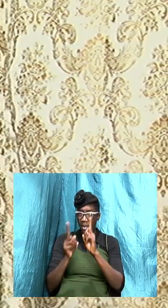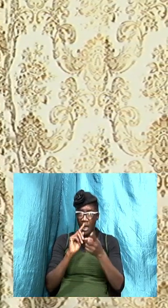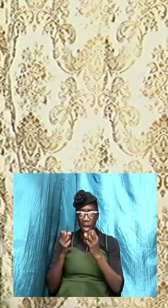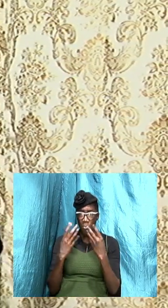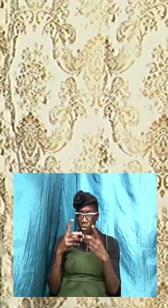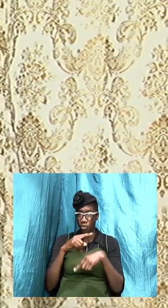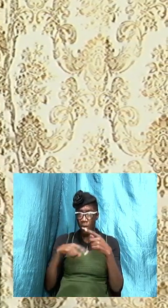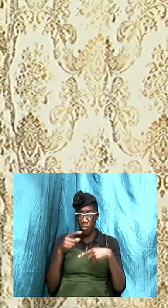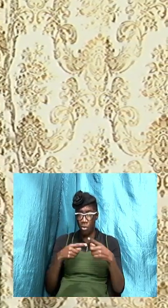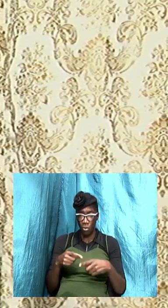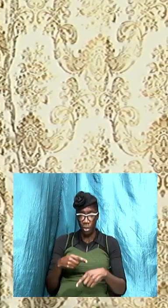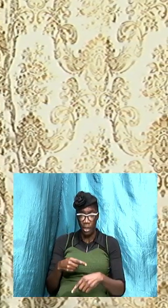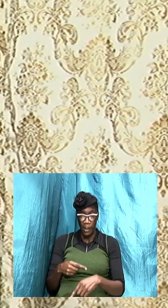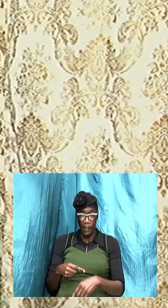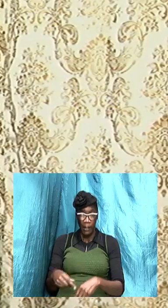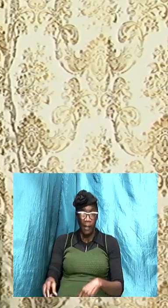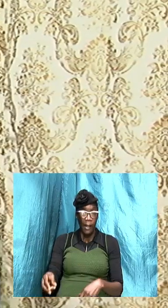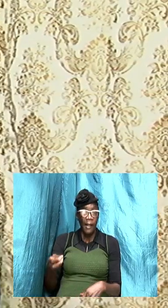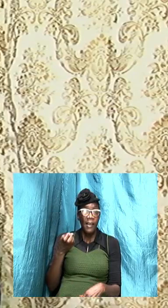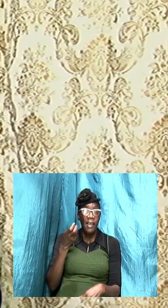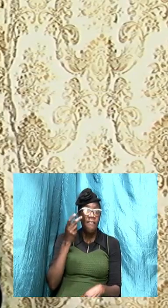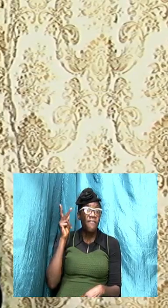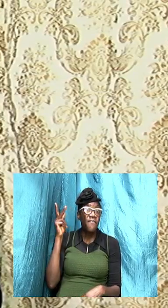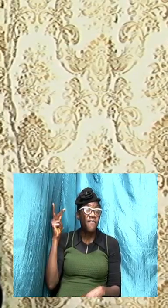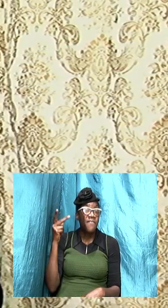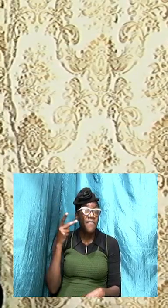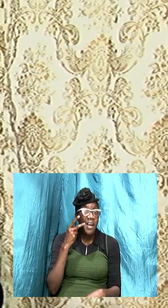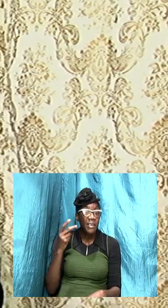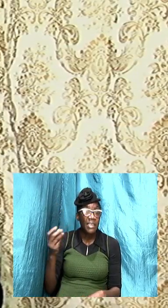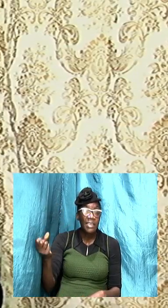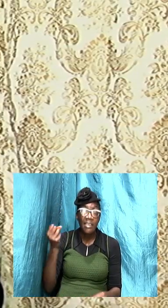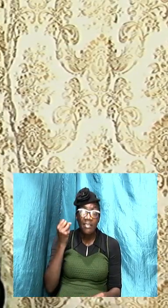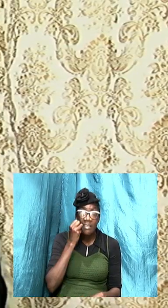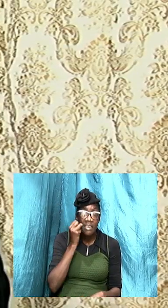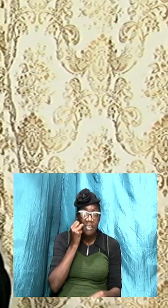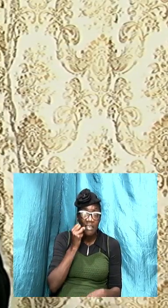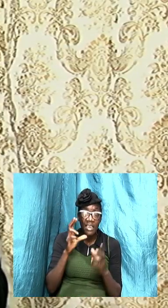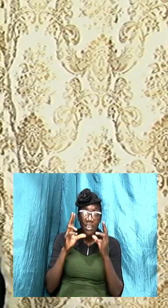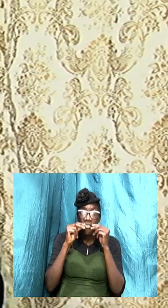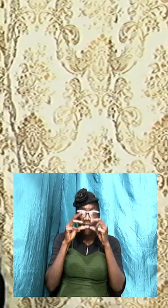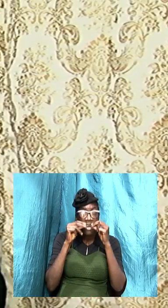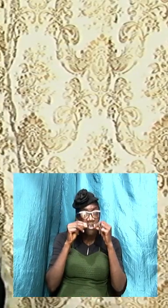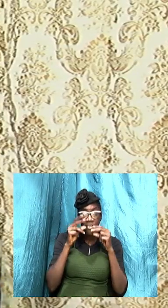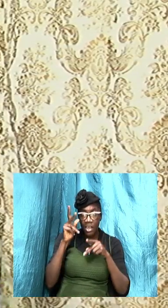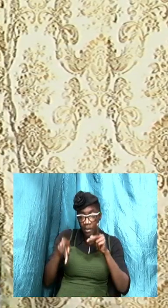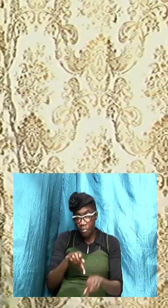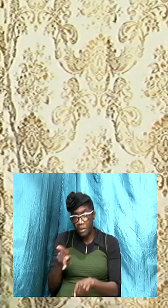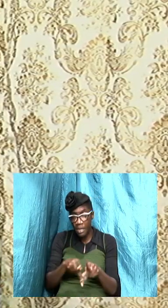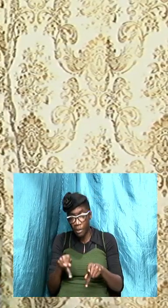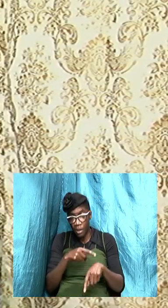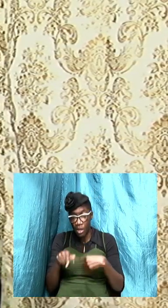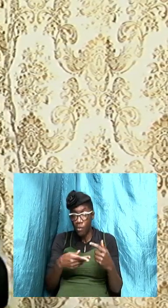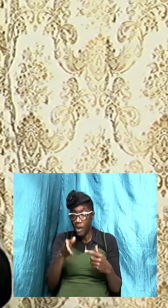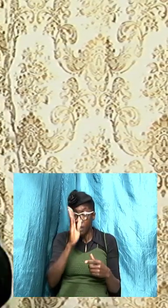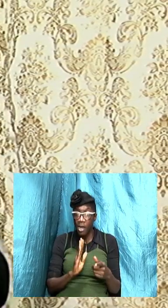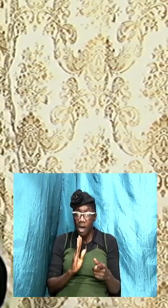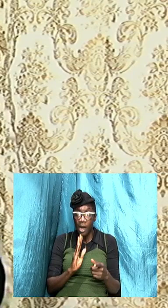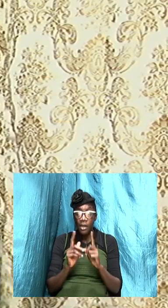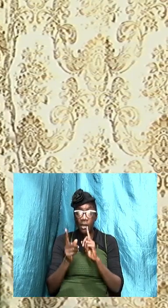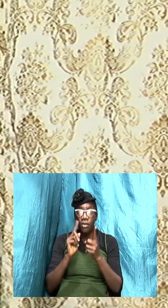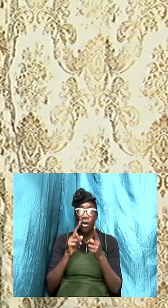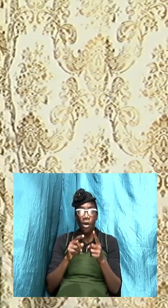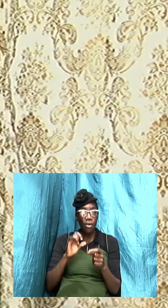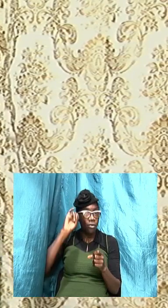if the book of Revelation when God spoke to John and